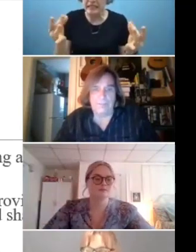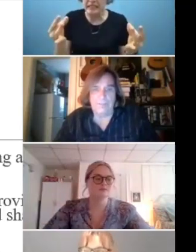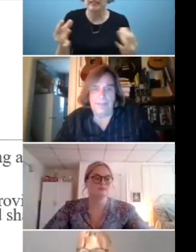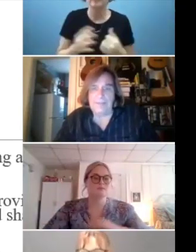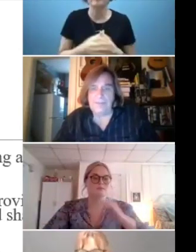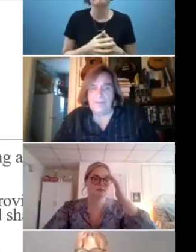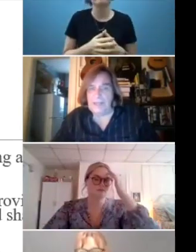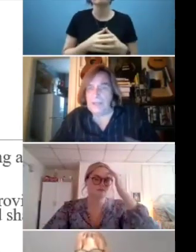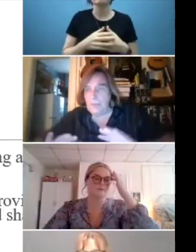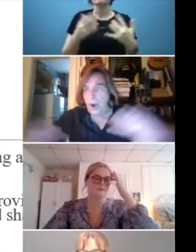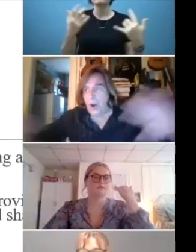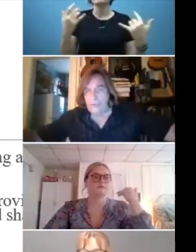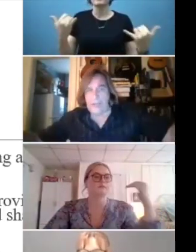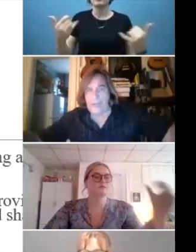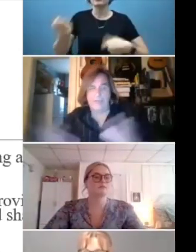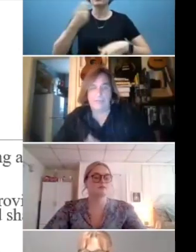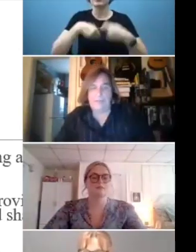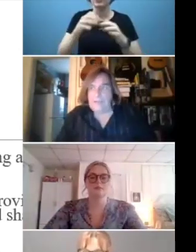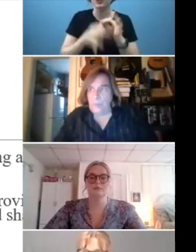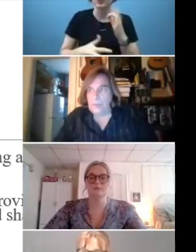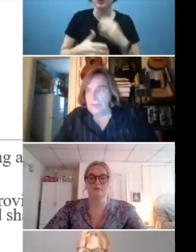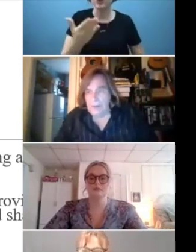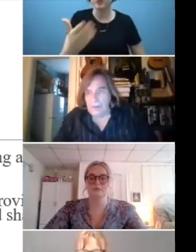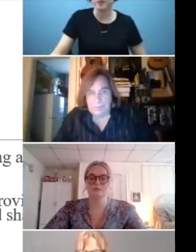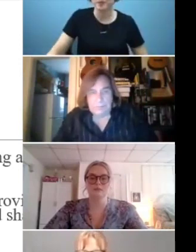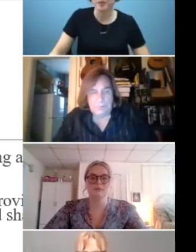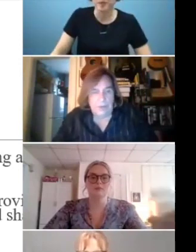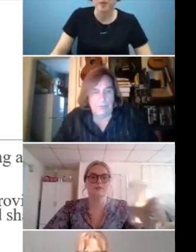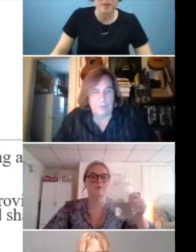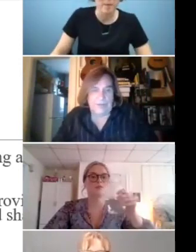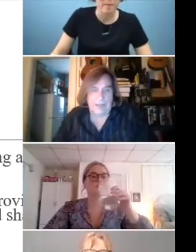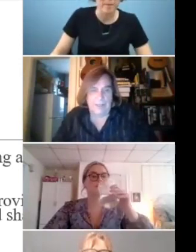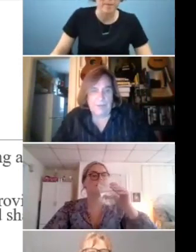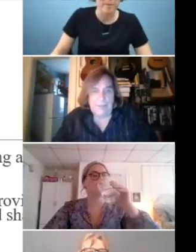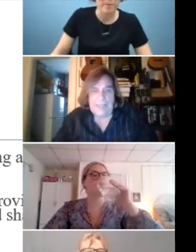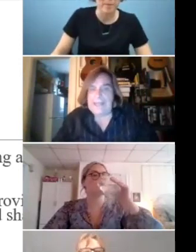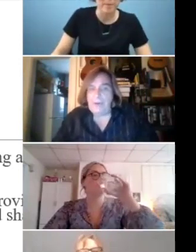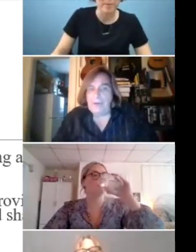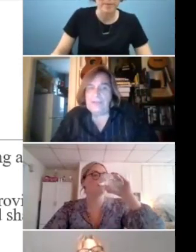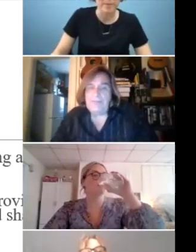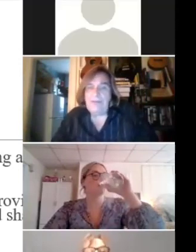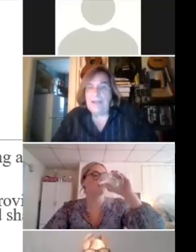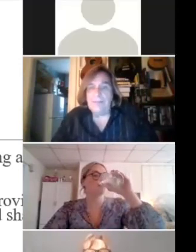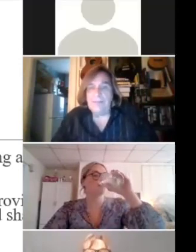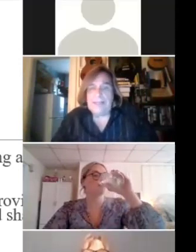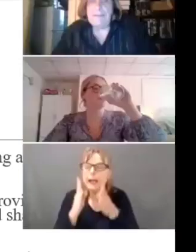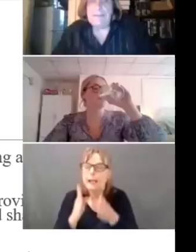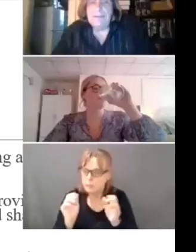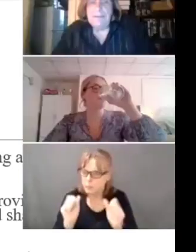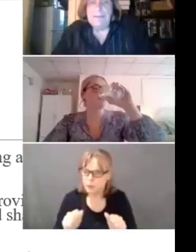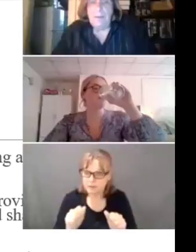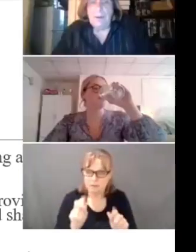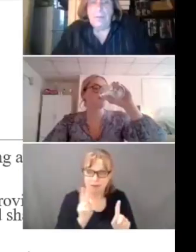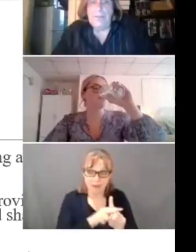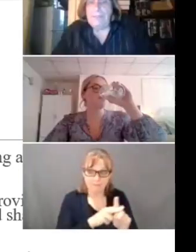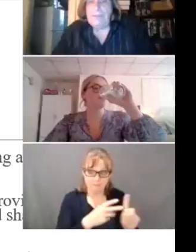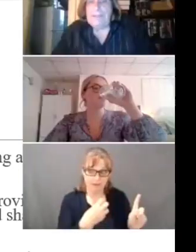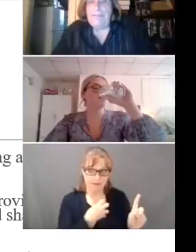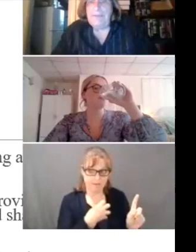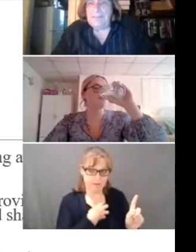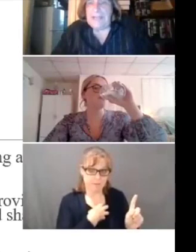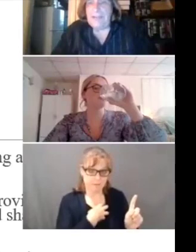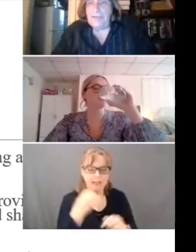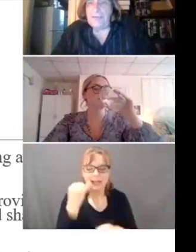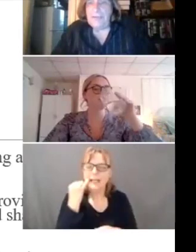broad. And this is dealing with all types of complaints, whether they're of the three types, any person can file a complaint. When they